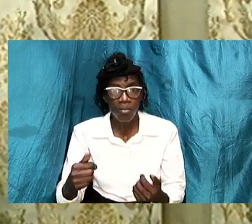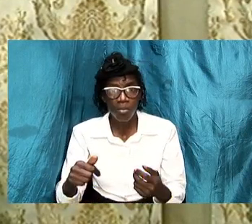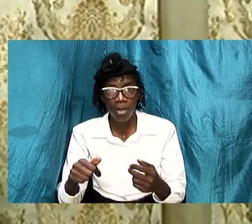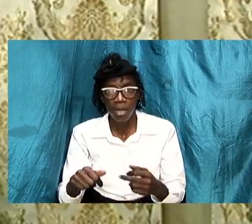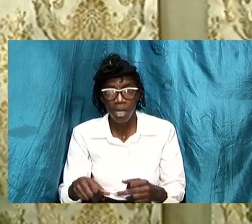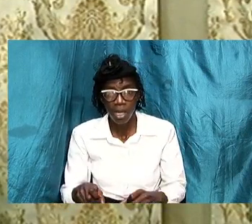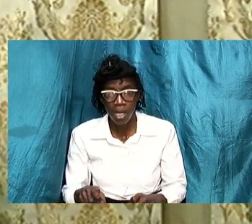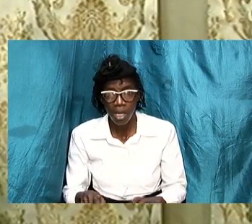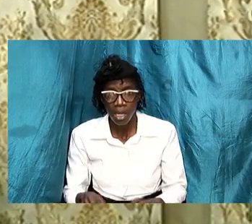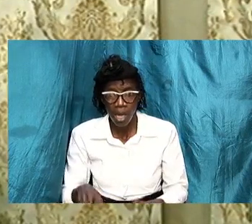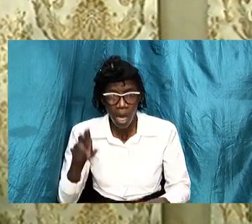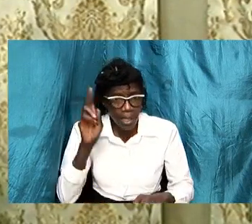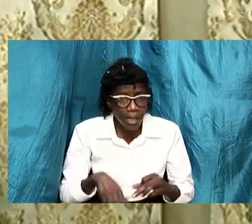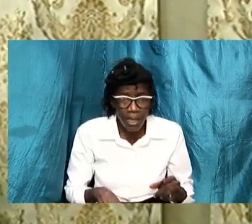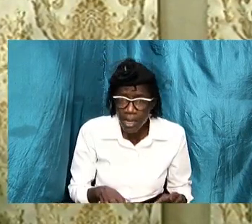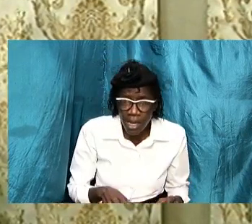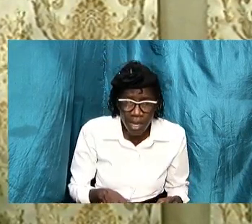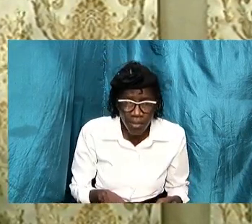not eve